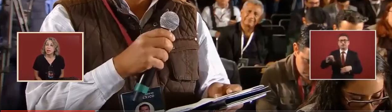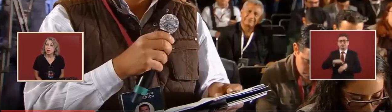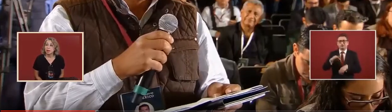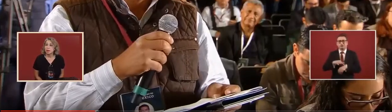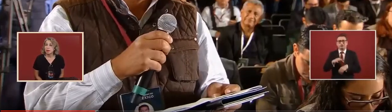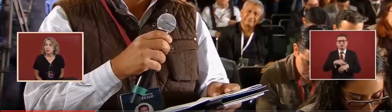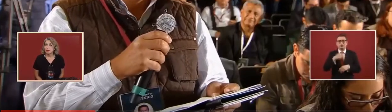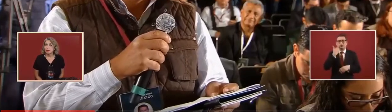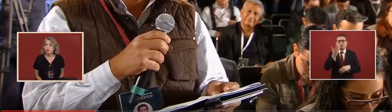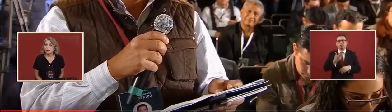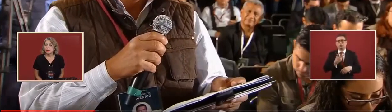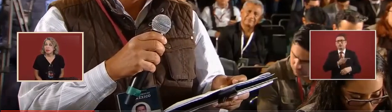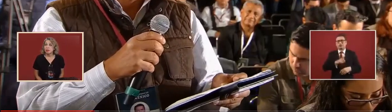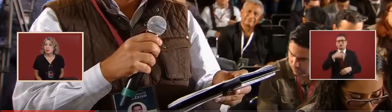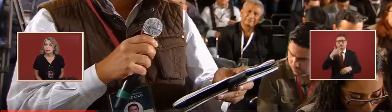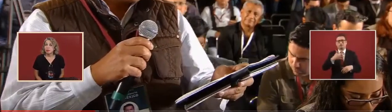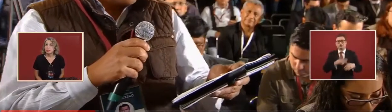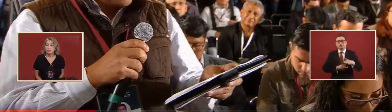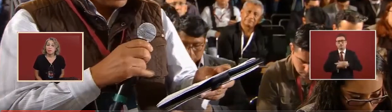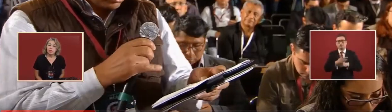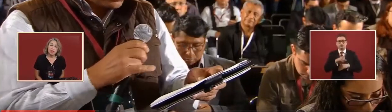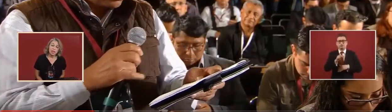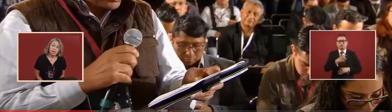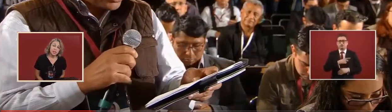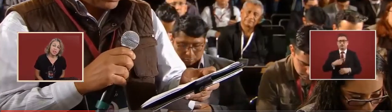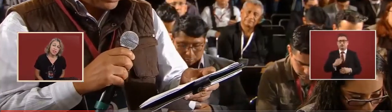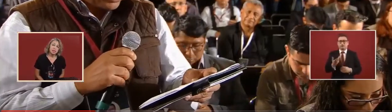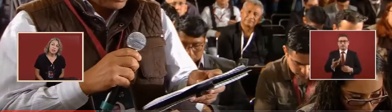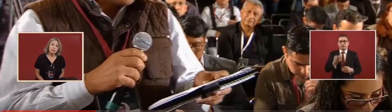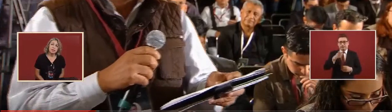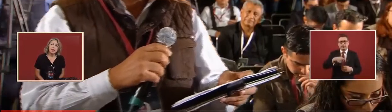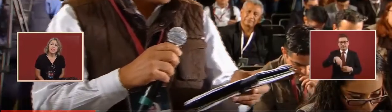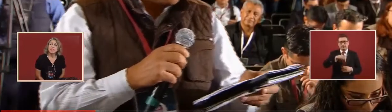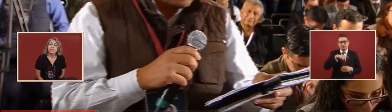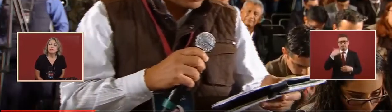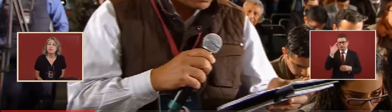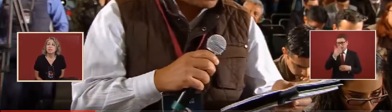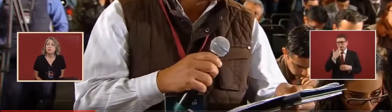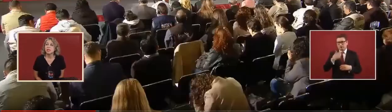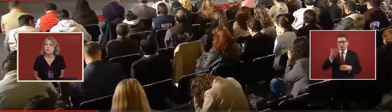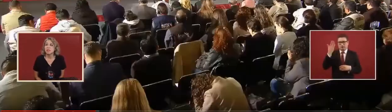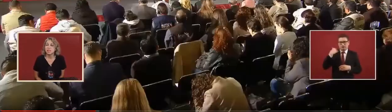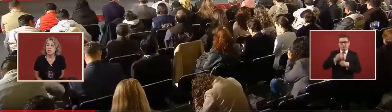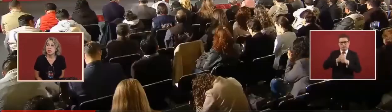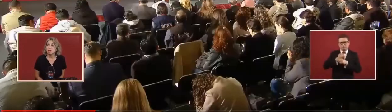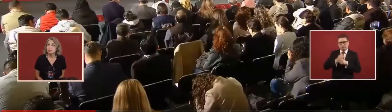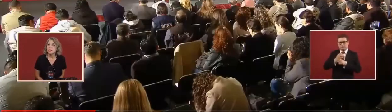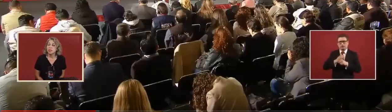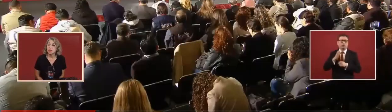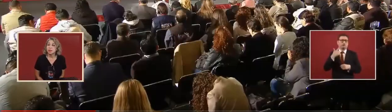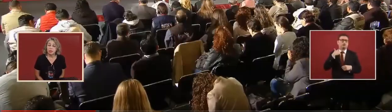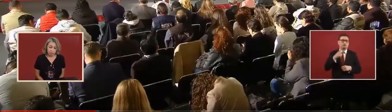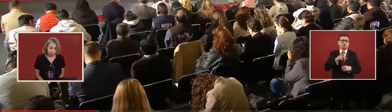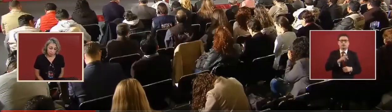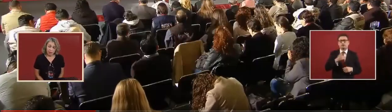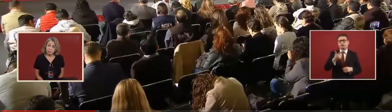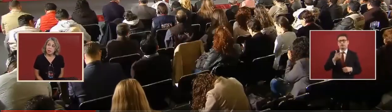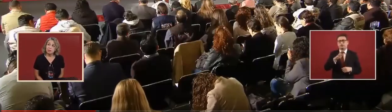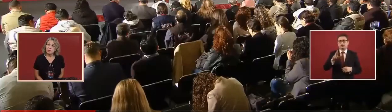That they exist. He's asking for something to be stopped, but I'm not really clear what.